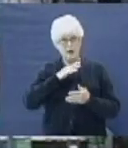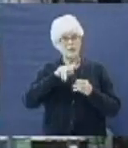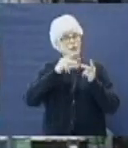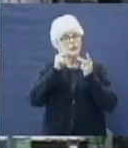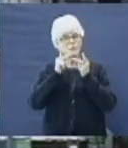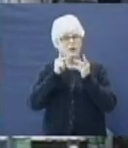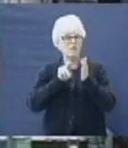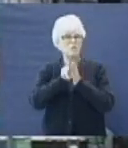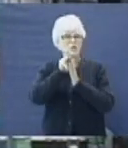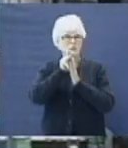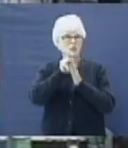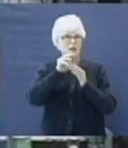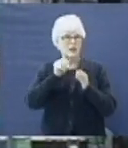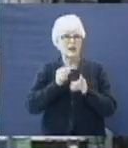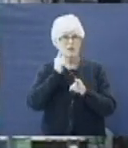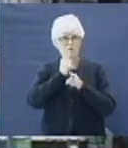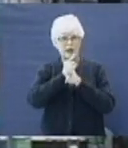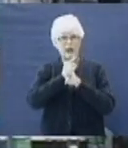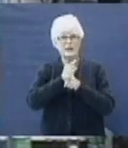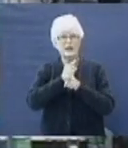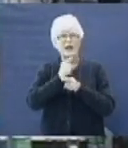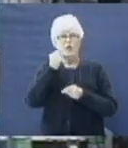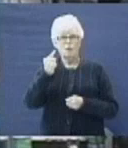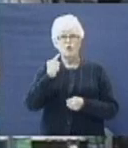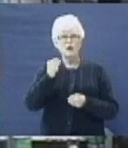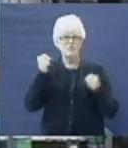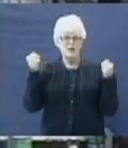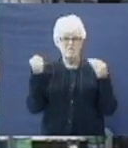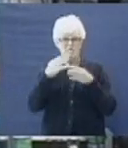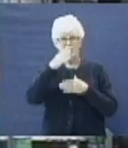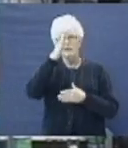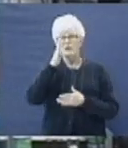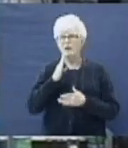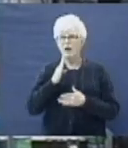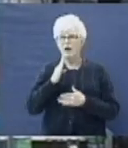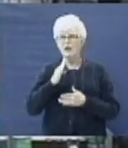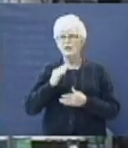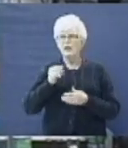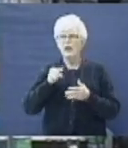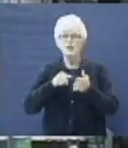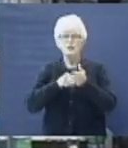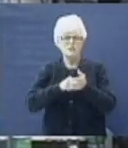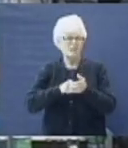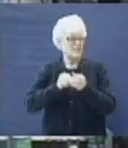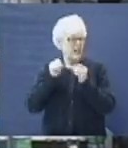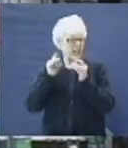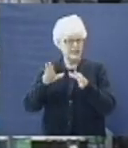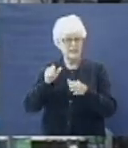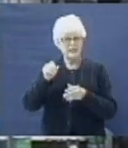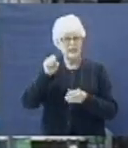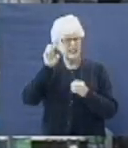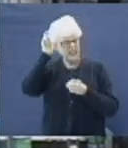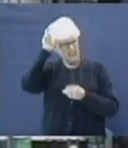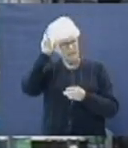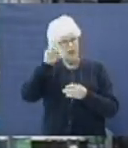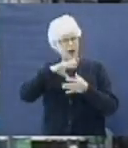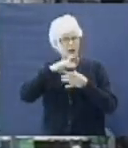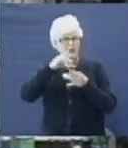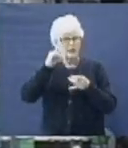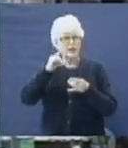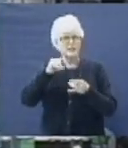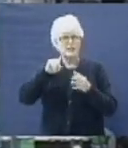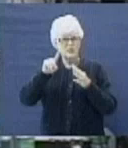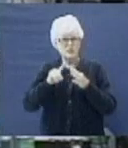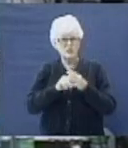perfect and upright and one that feared God and eschewed evil. The Holy Ghost of God